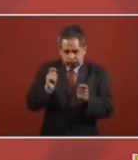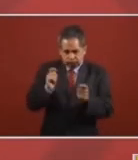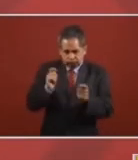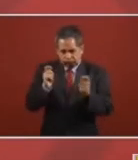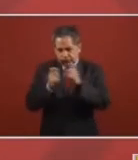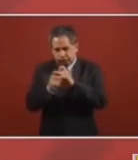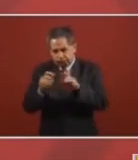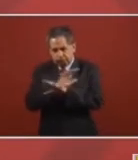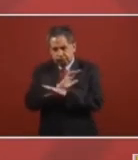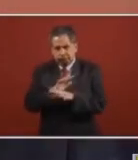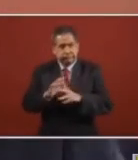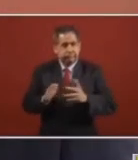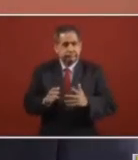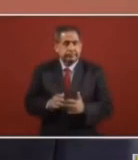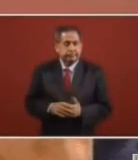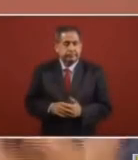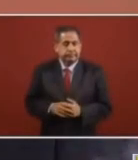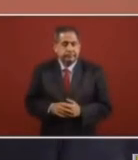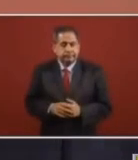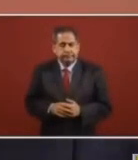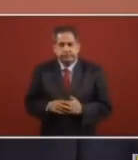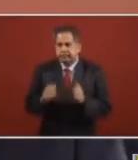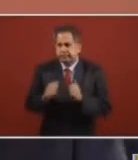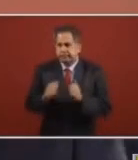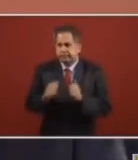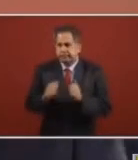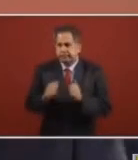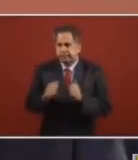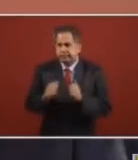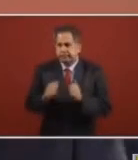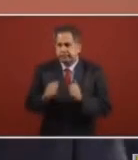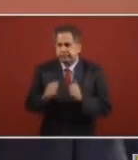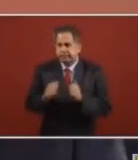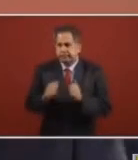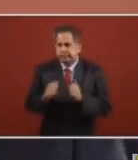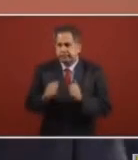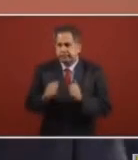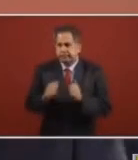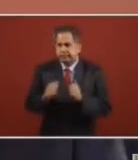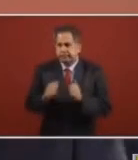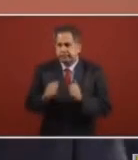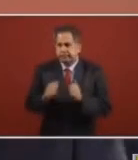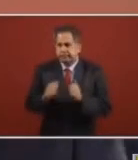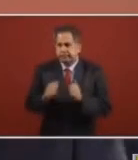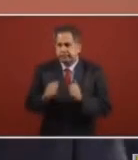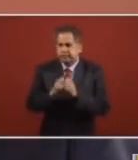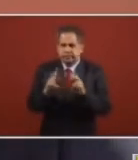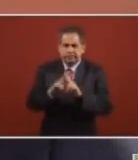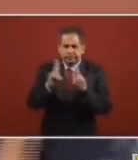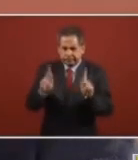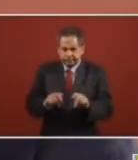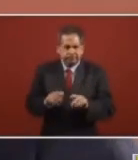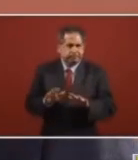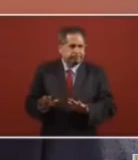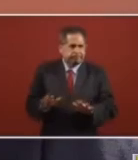in a peaceful way or manner.